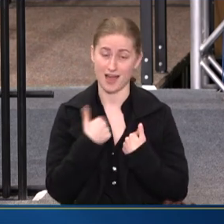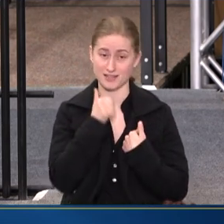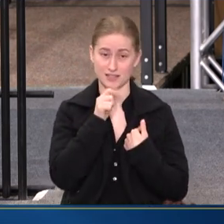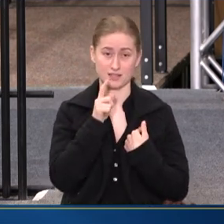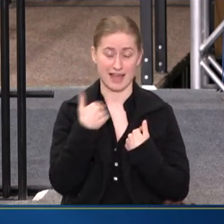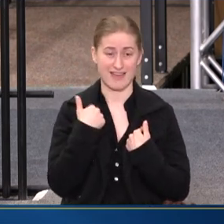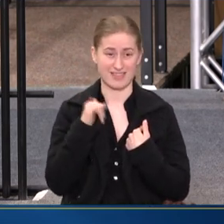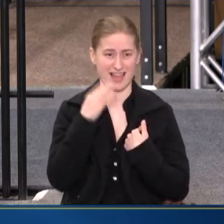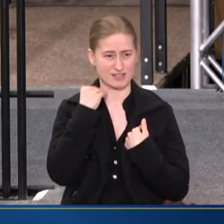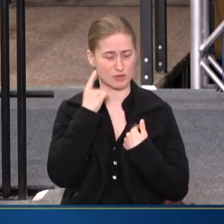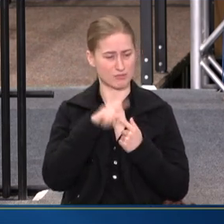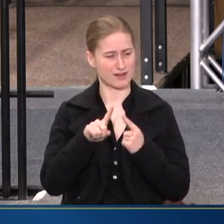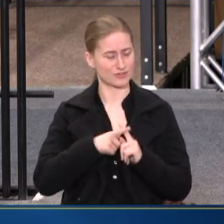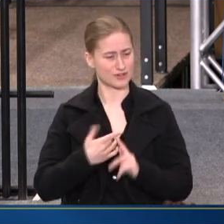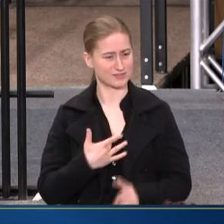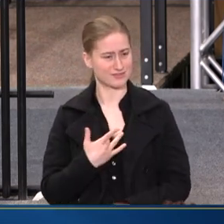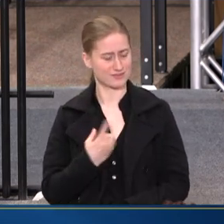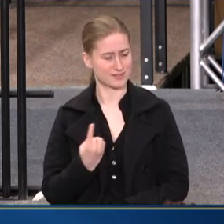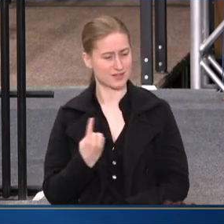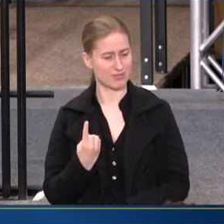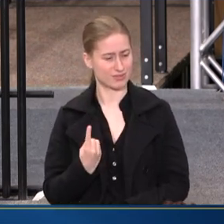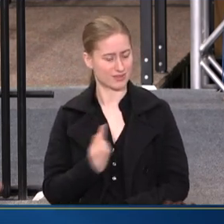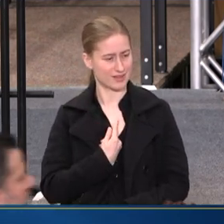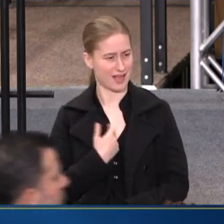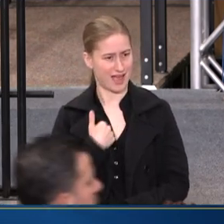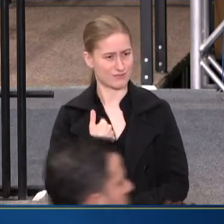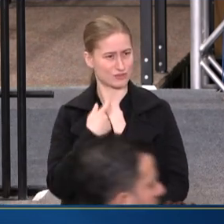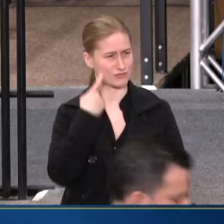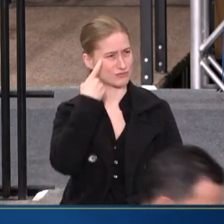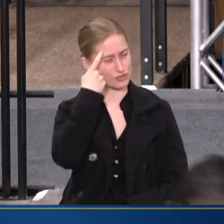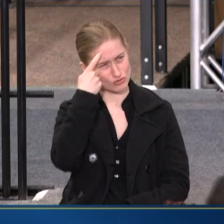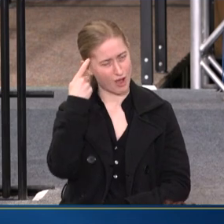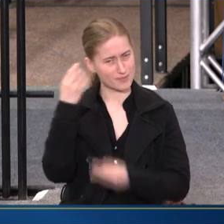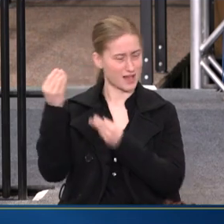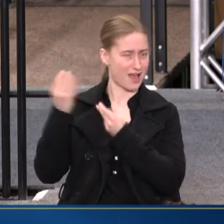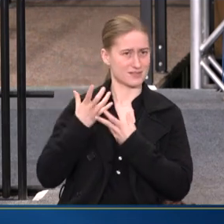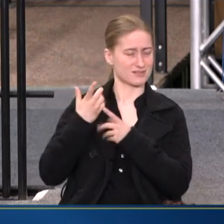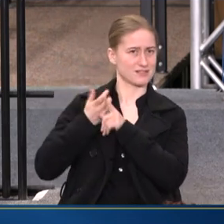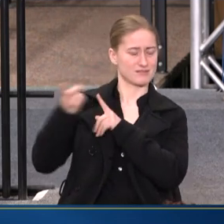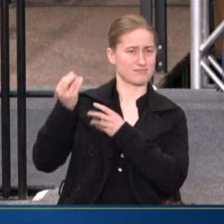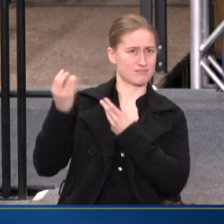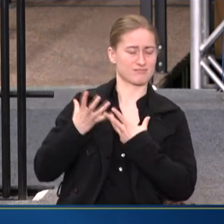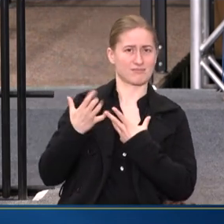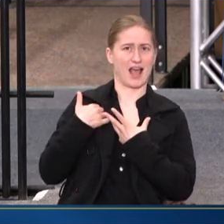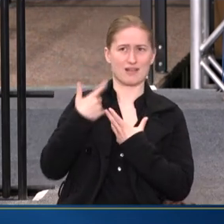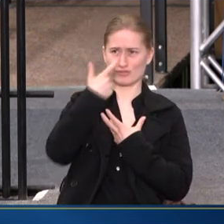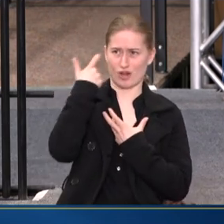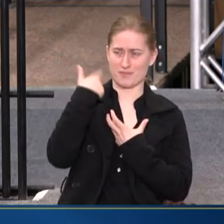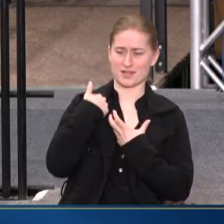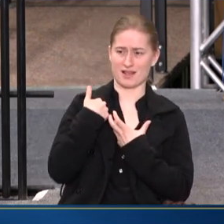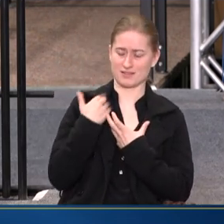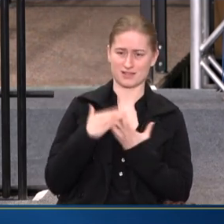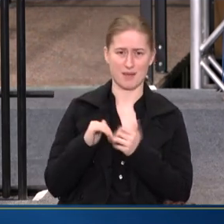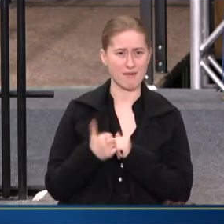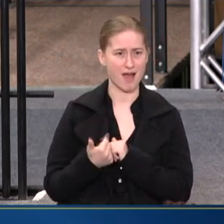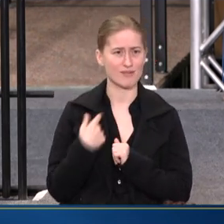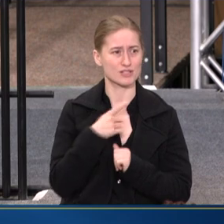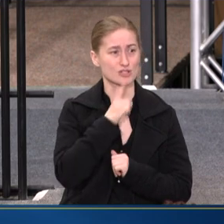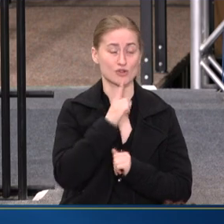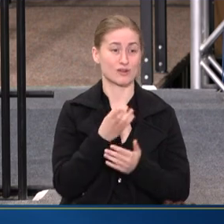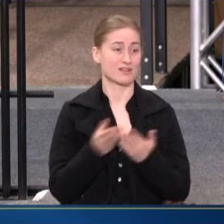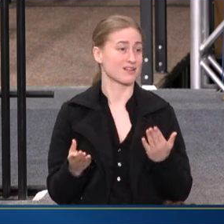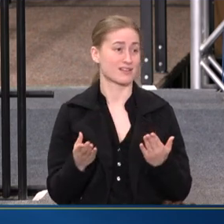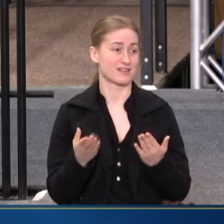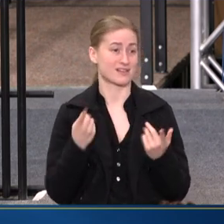I WAS STARTING TO FEEL SOMETHING. I WAS TRAUMATIZED SOMEHOW. AND THIS IS A REAL THING THAT